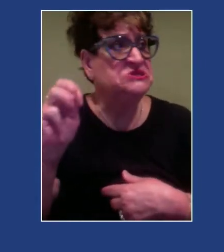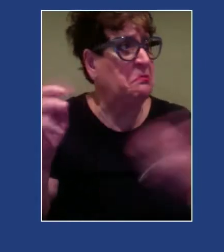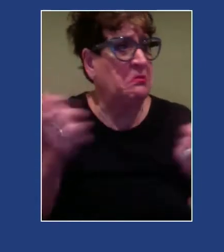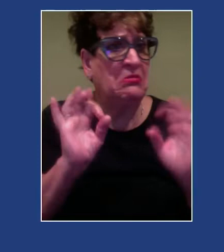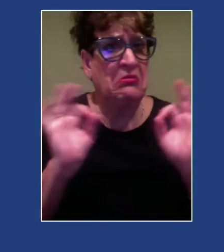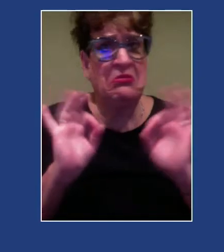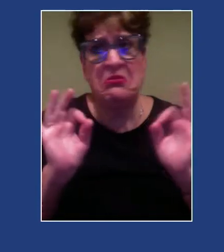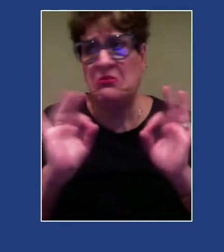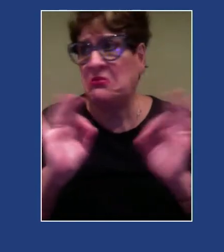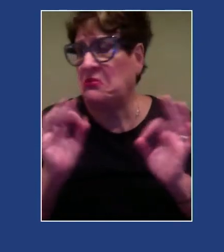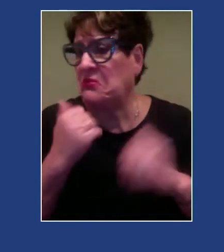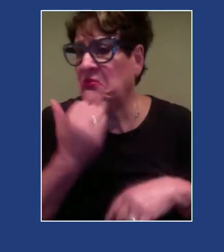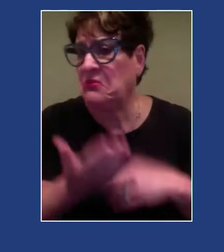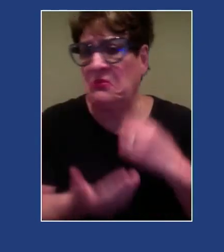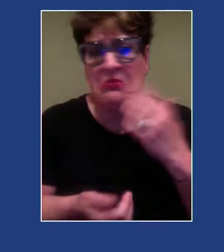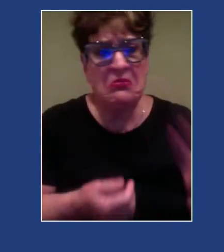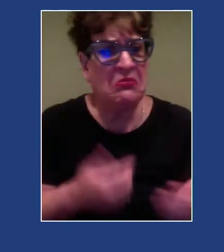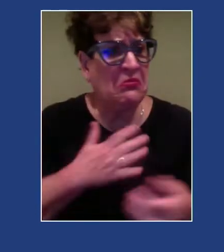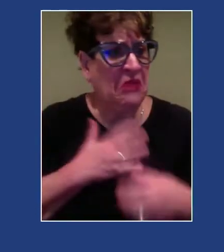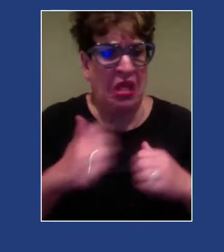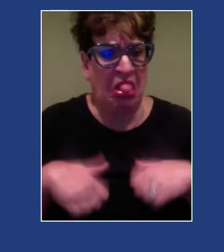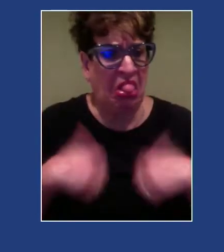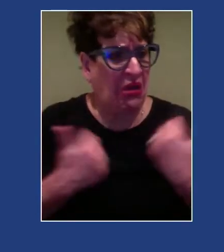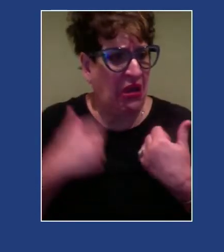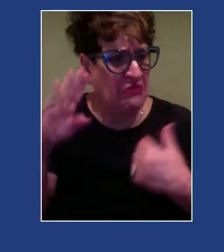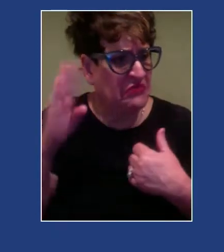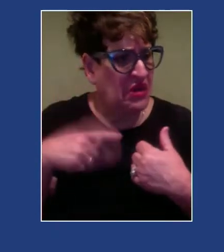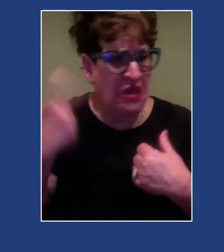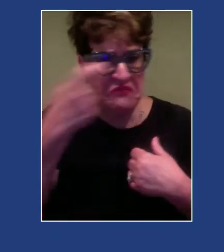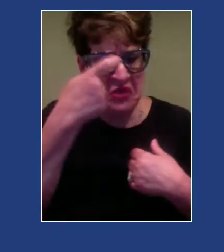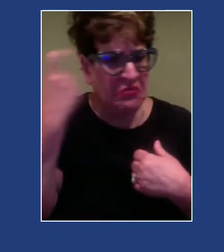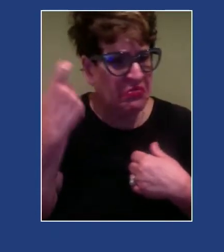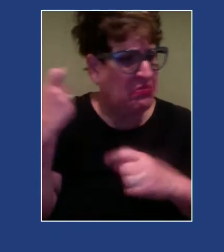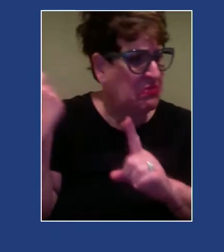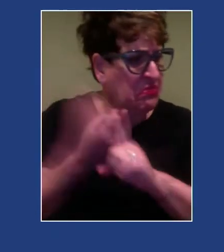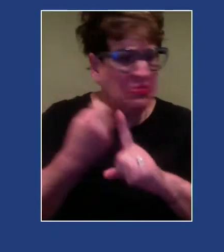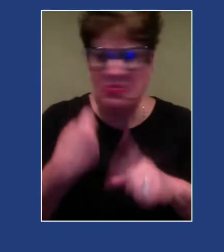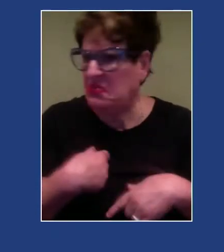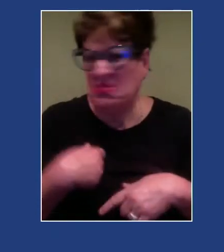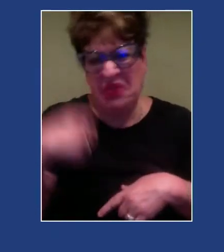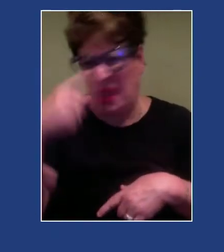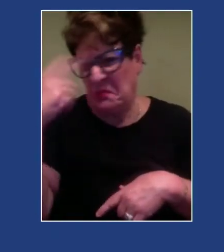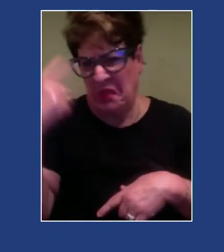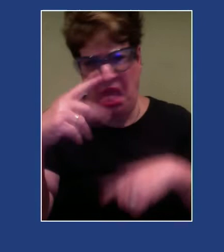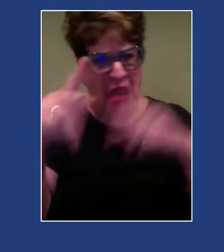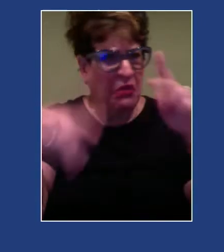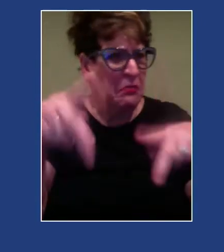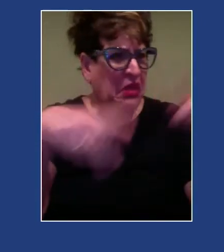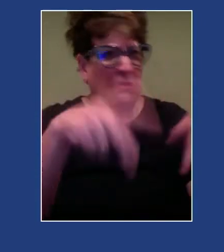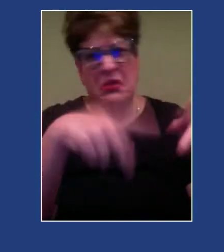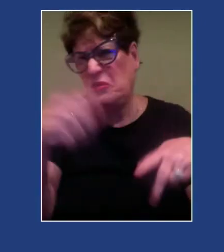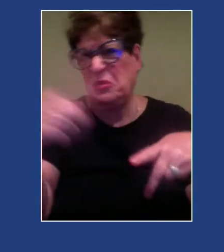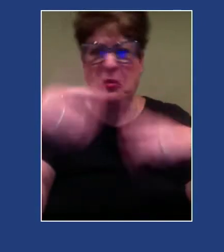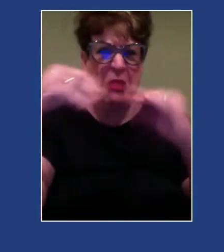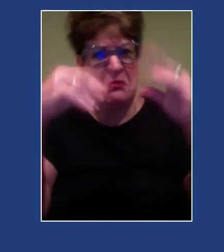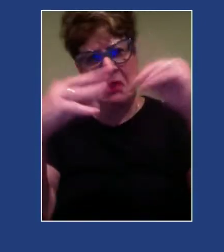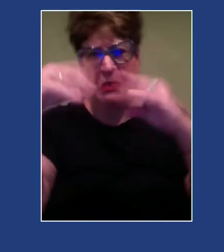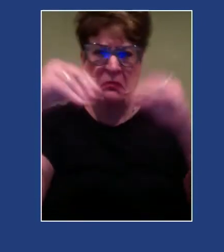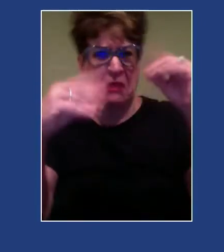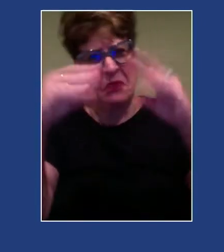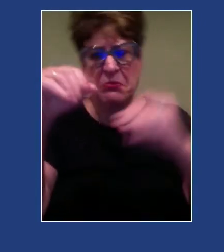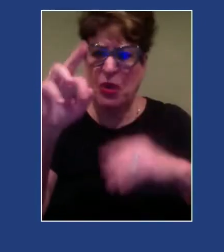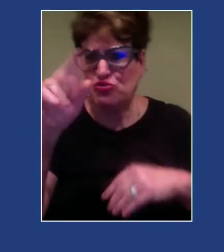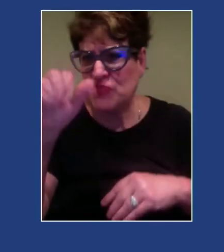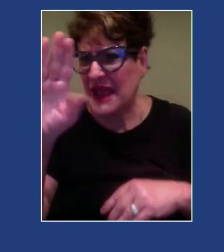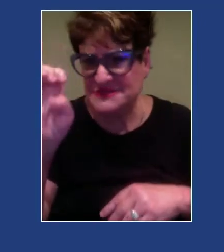doesn't think that her life has been impacted in any real way, and that Black folks, we talk about race too much, y'all, and I